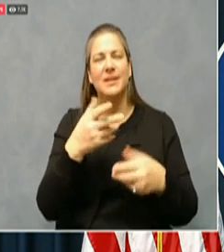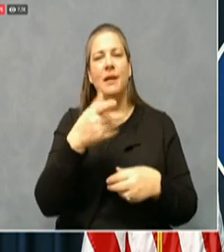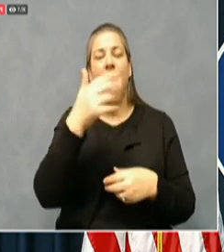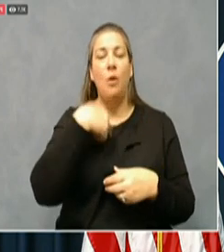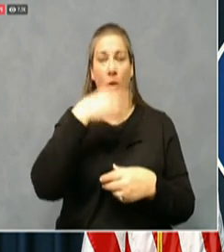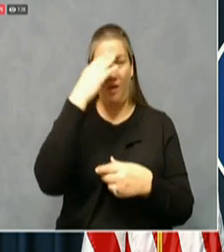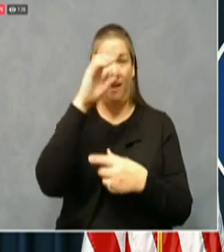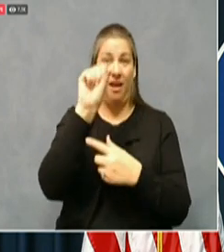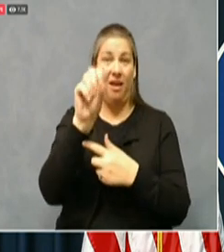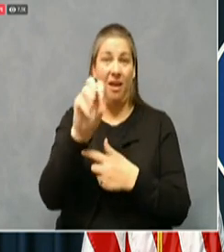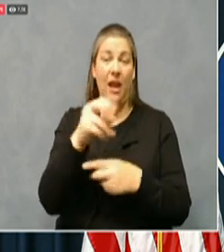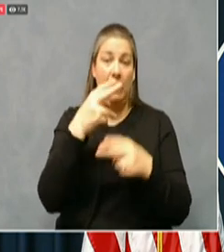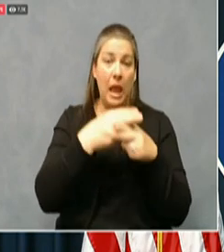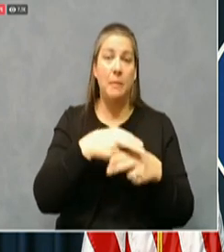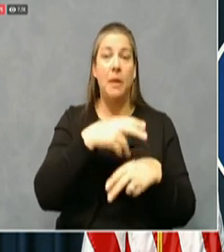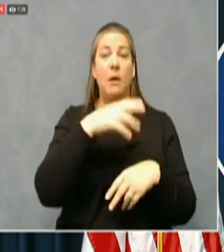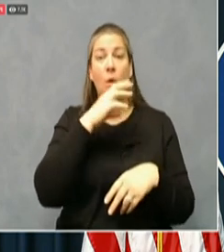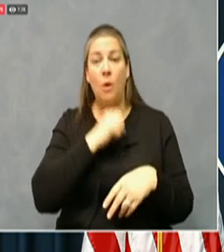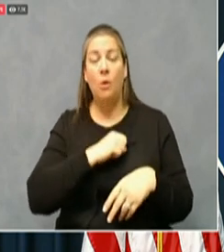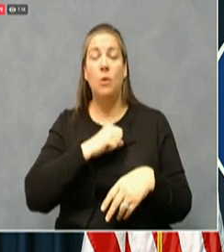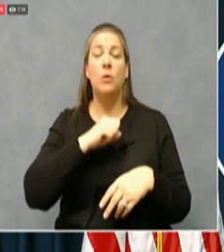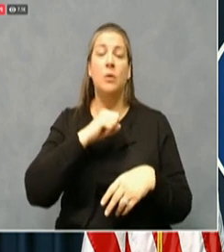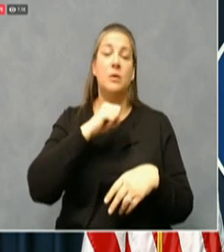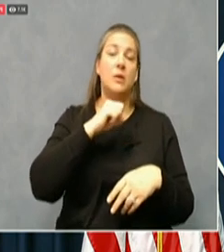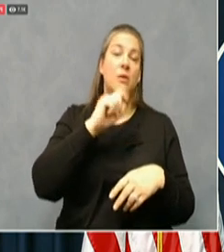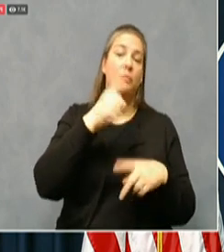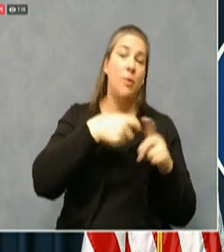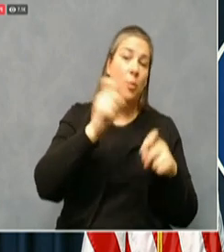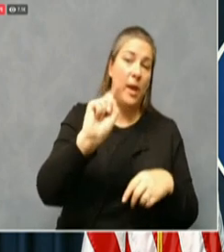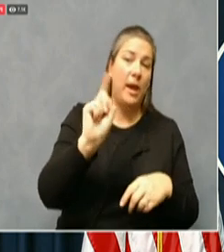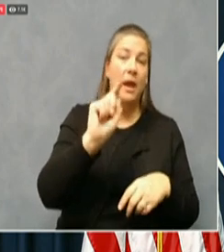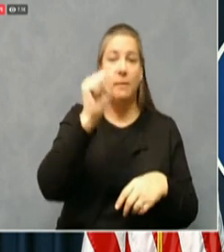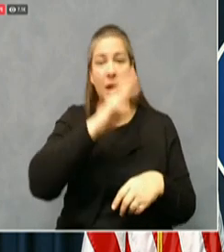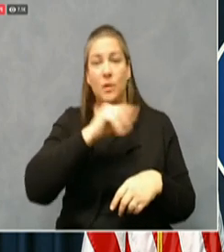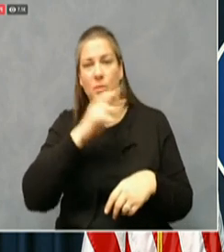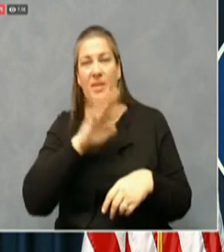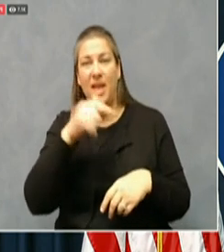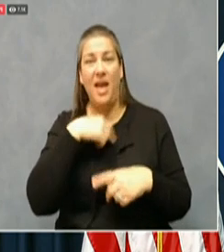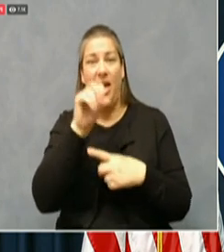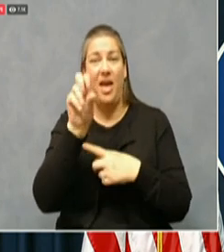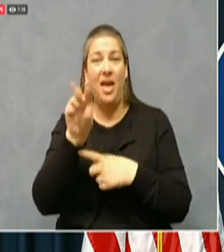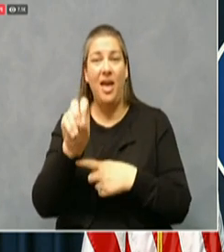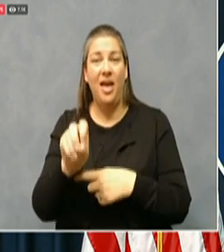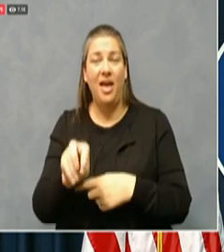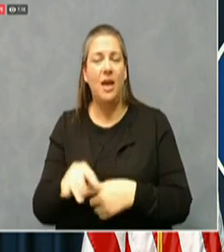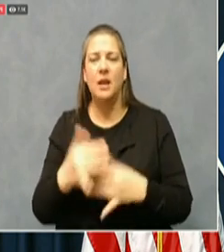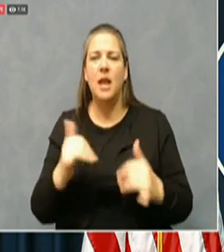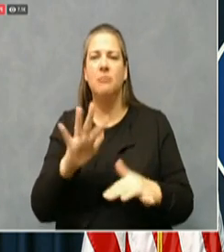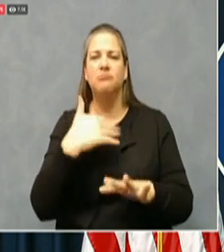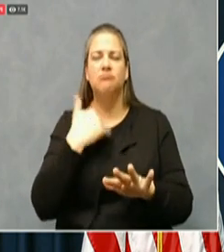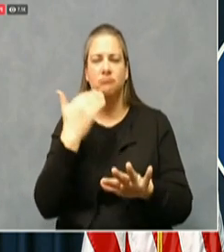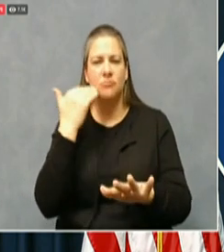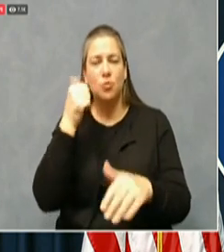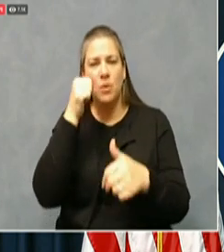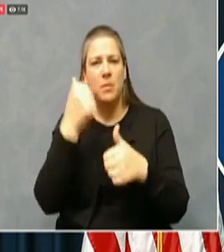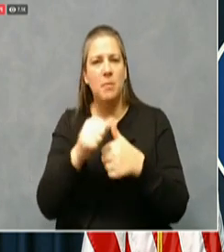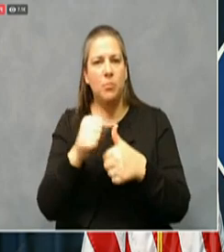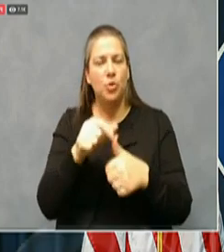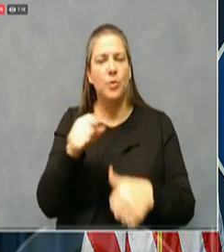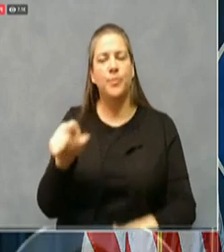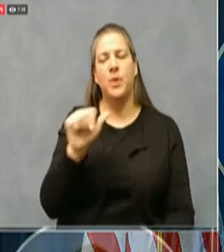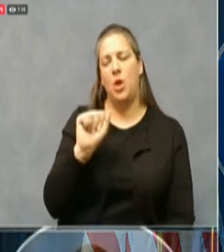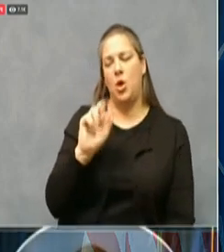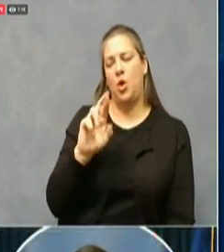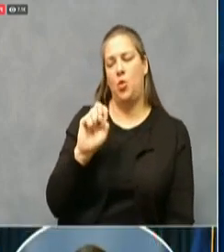and counties. They are people. So today we're remembering Arethia Tilford. This past